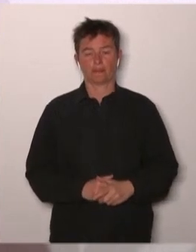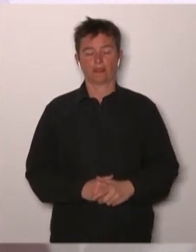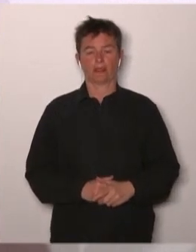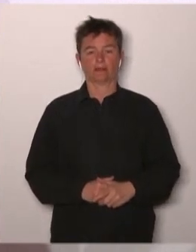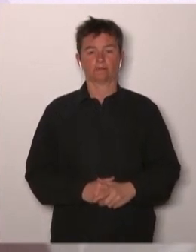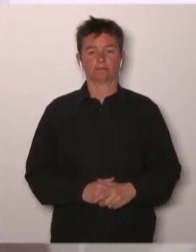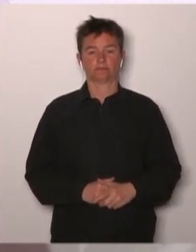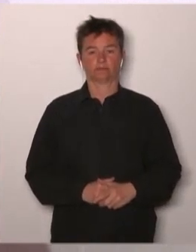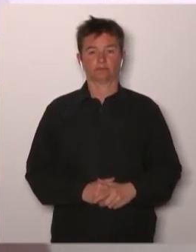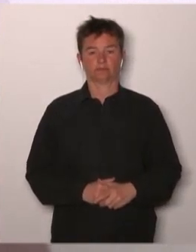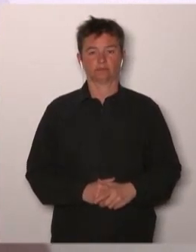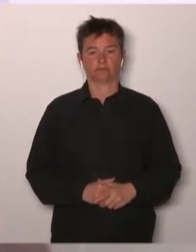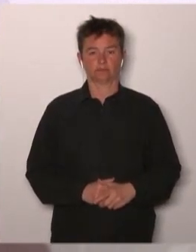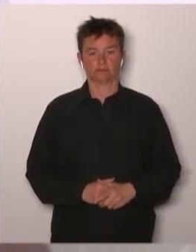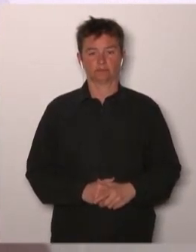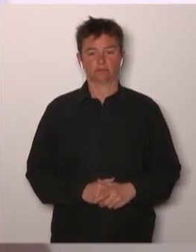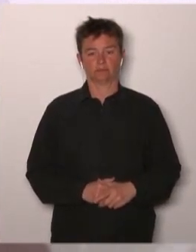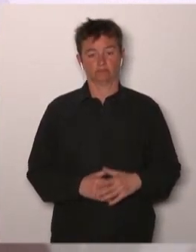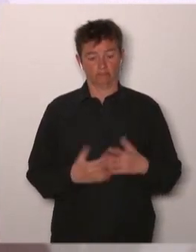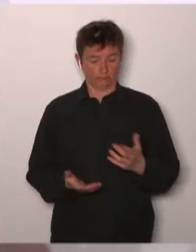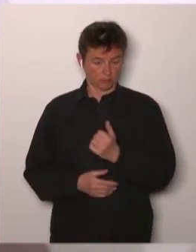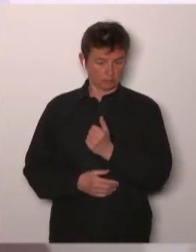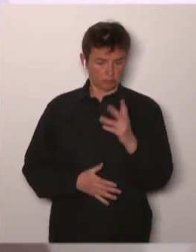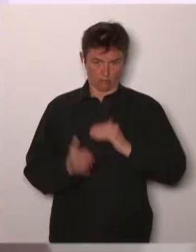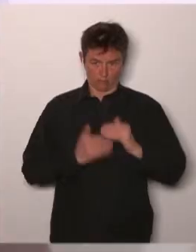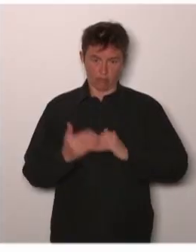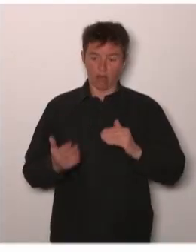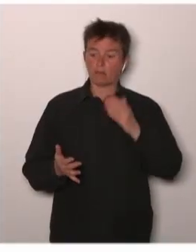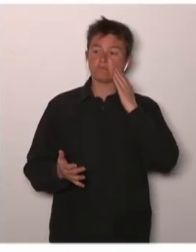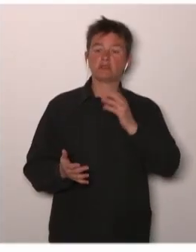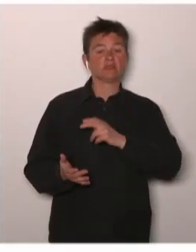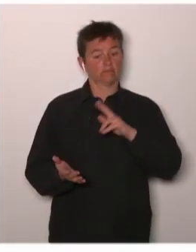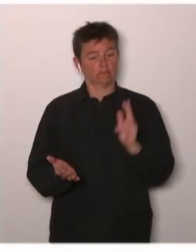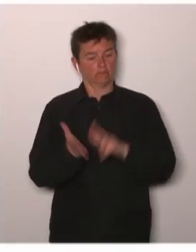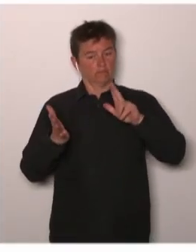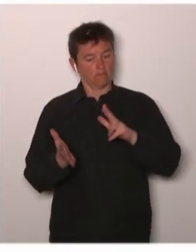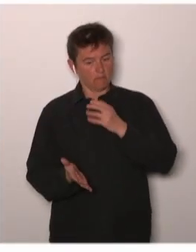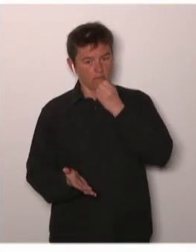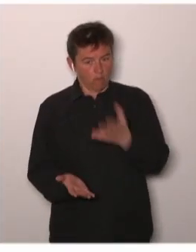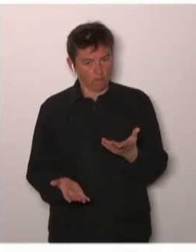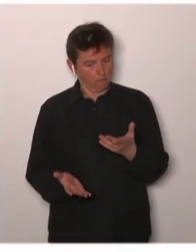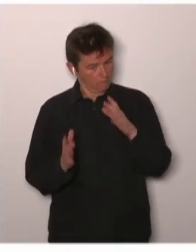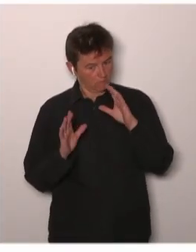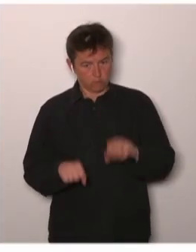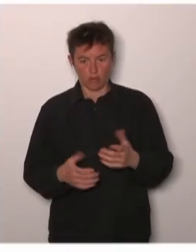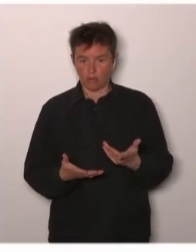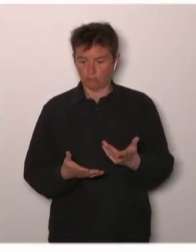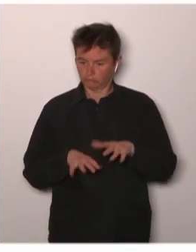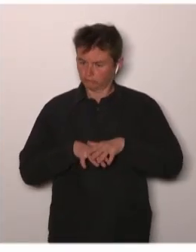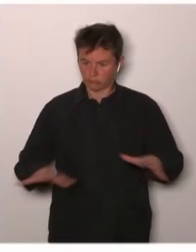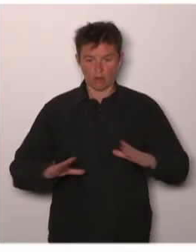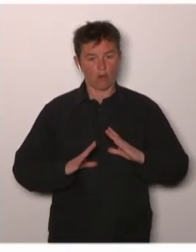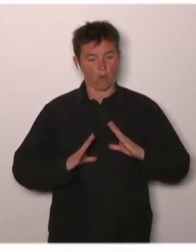programs again if they are endorsed if they are approved they can be efficiently done so that indeed